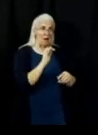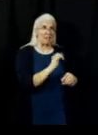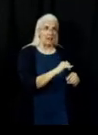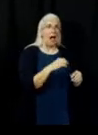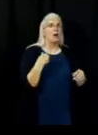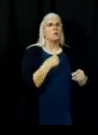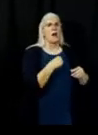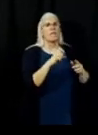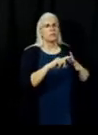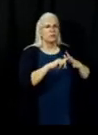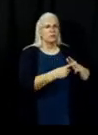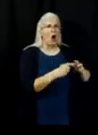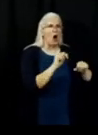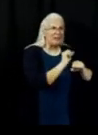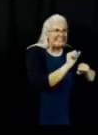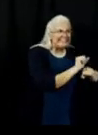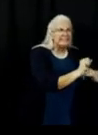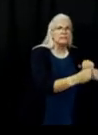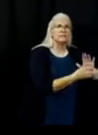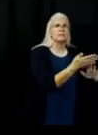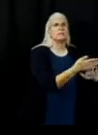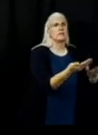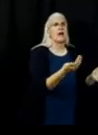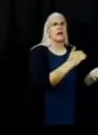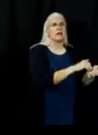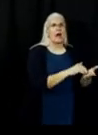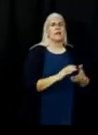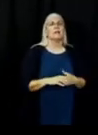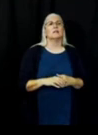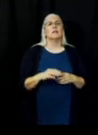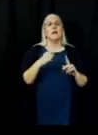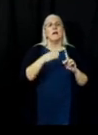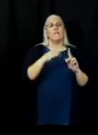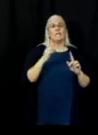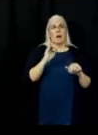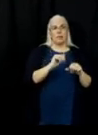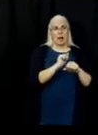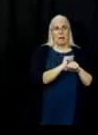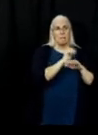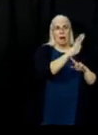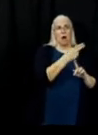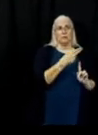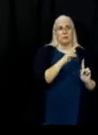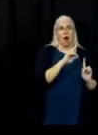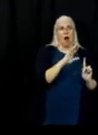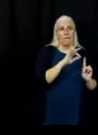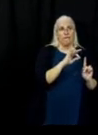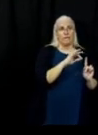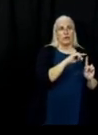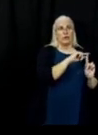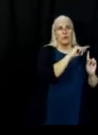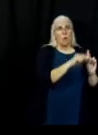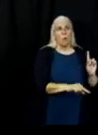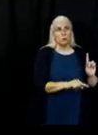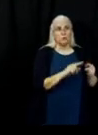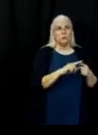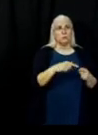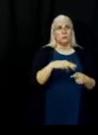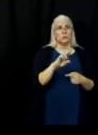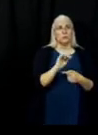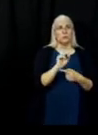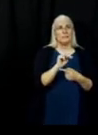operations there. So for Mount Huff down the Mount Huff Road on the Quincy side, we were able to get about